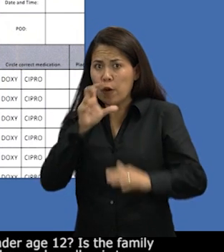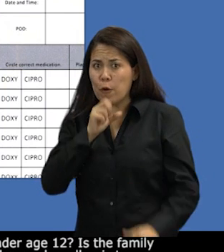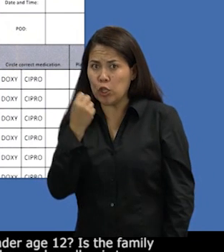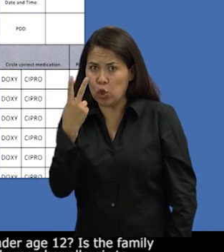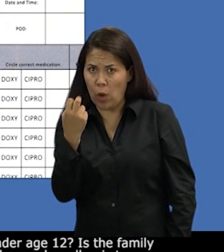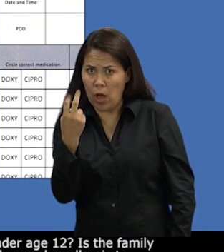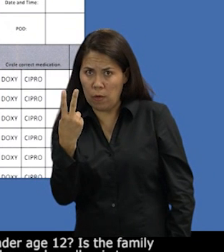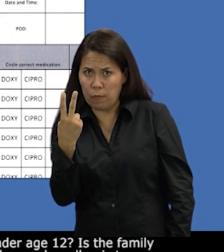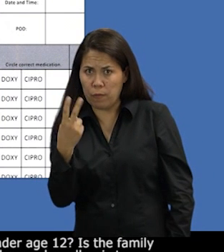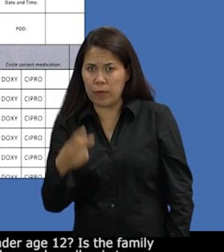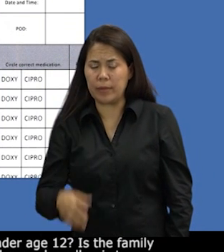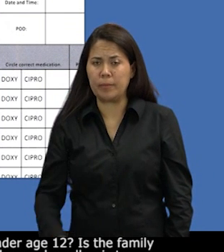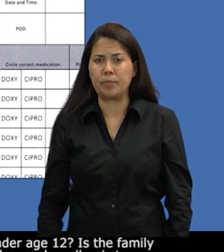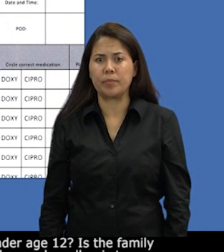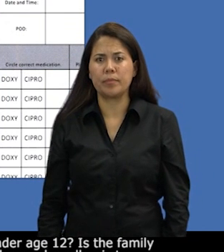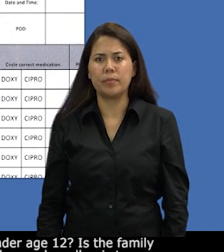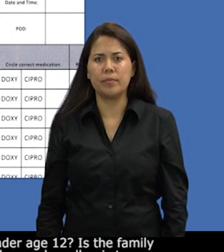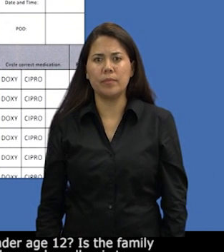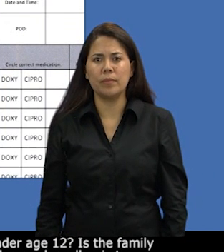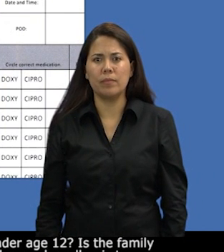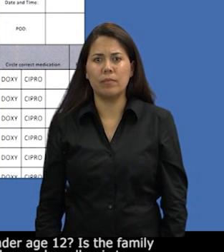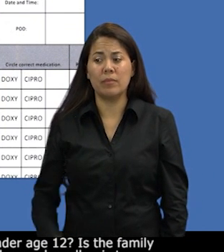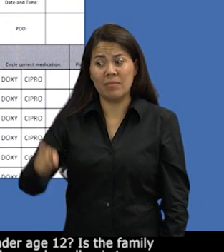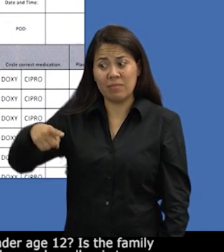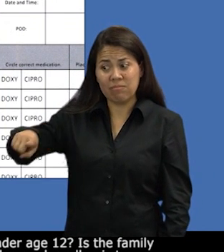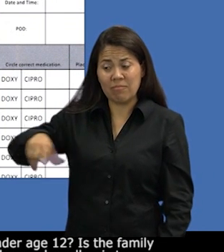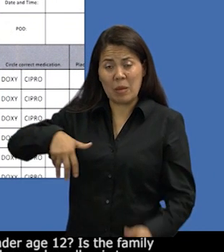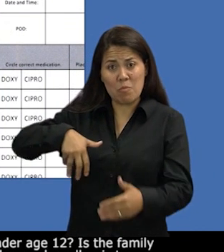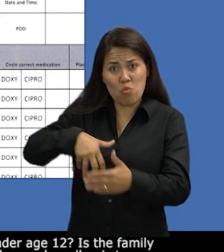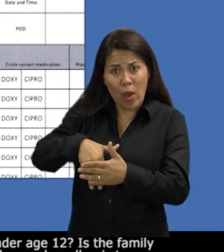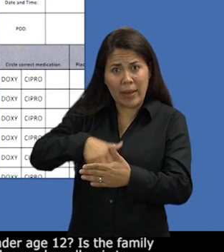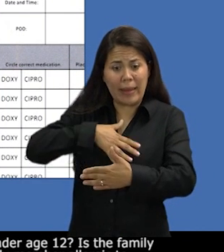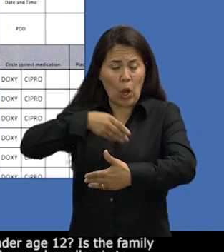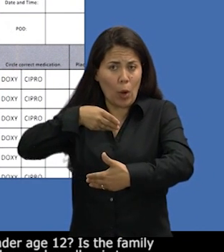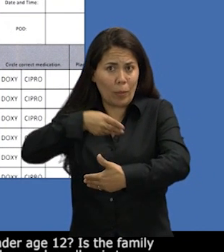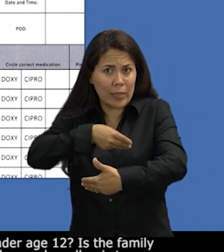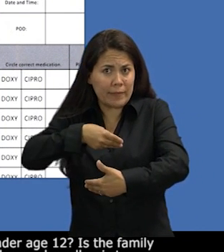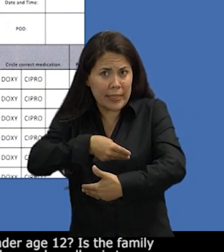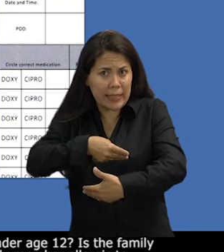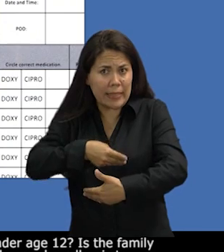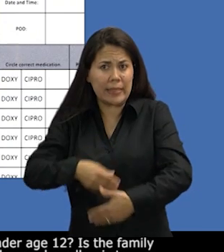Is the family member pregnant or breastfeeding?